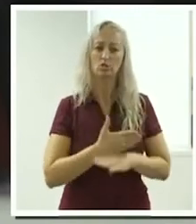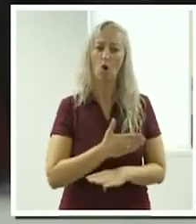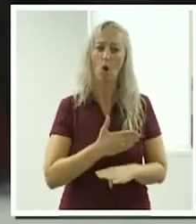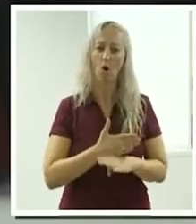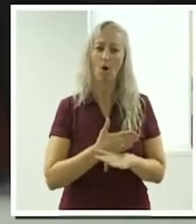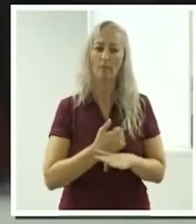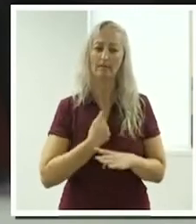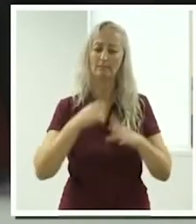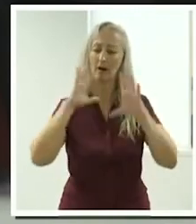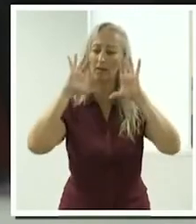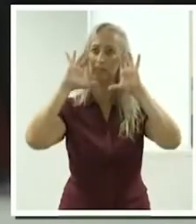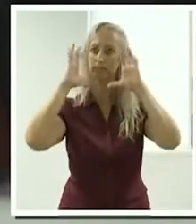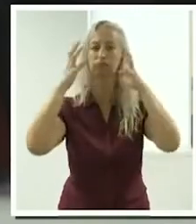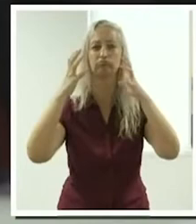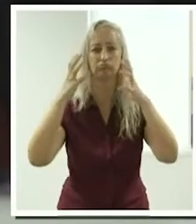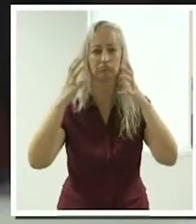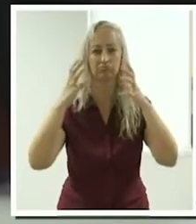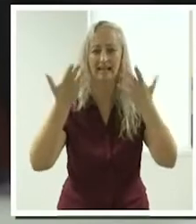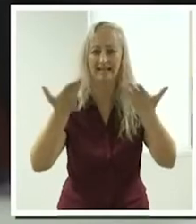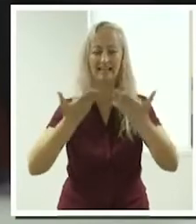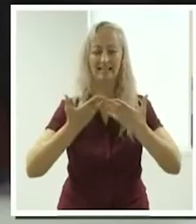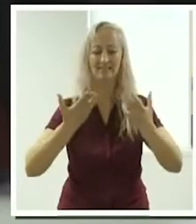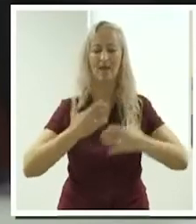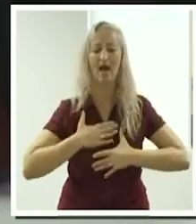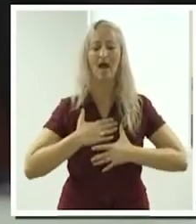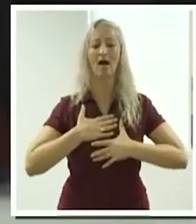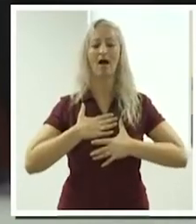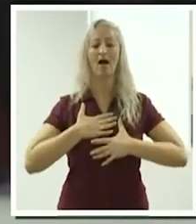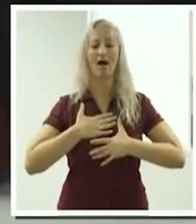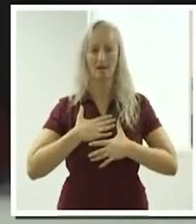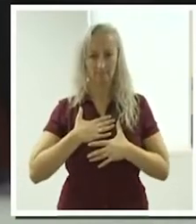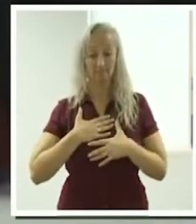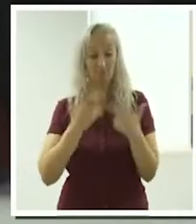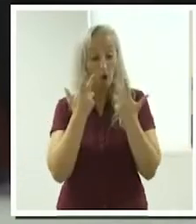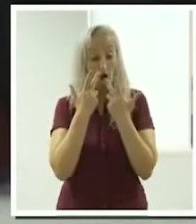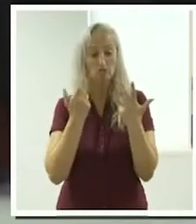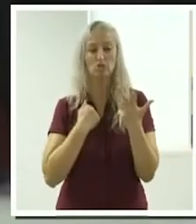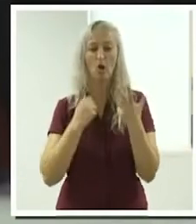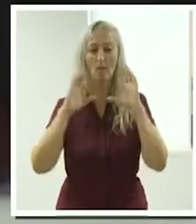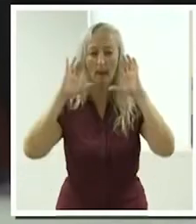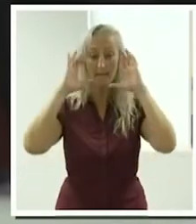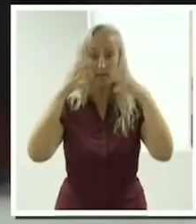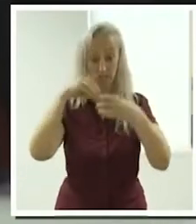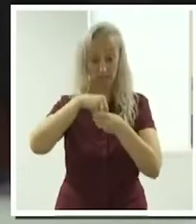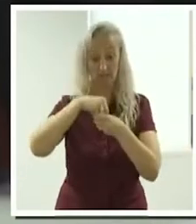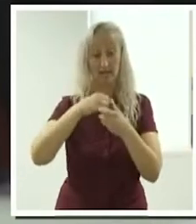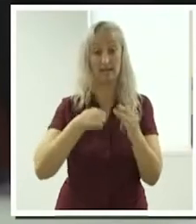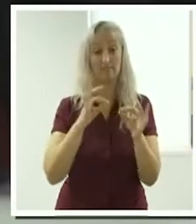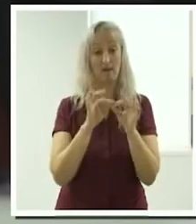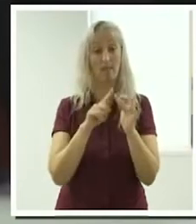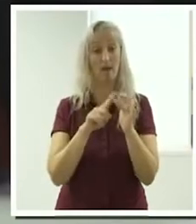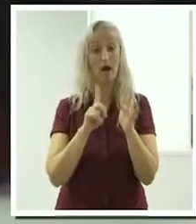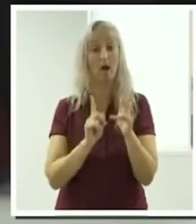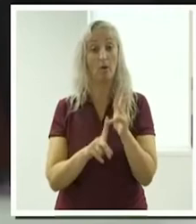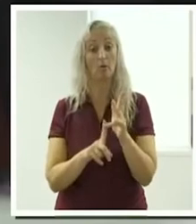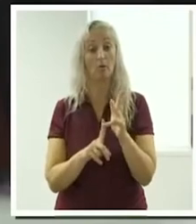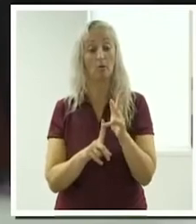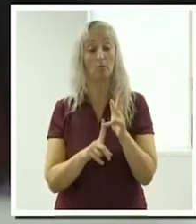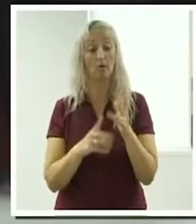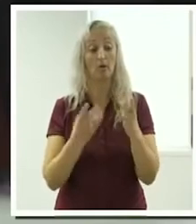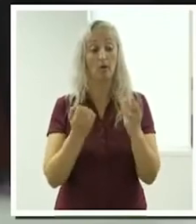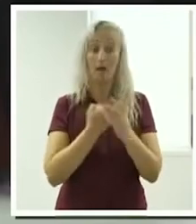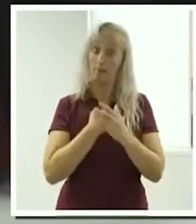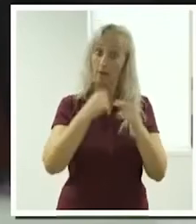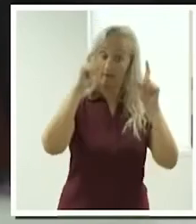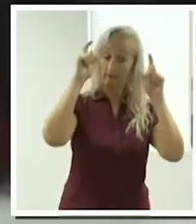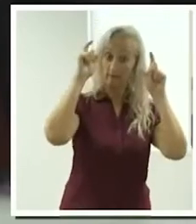It's a delight and I showed my passion in my bio and with my photo,